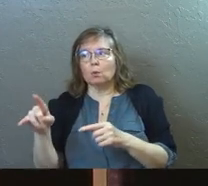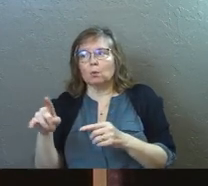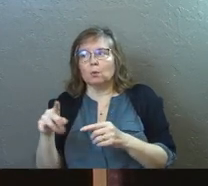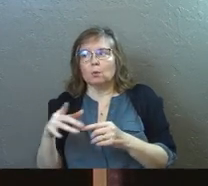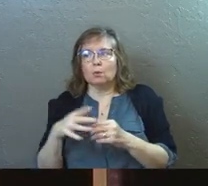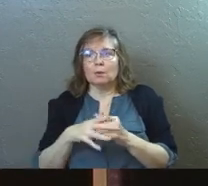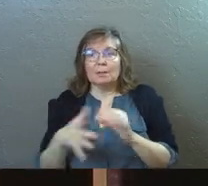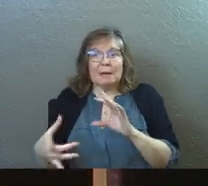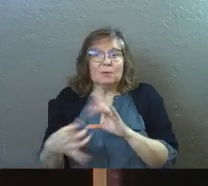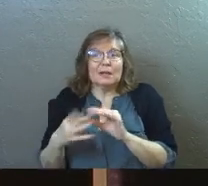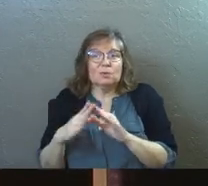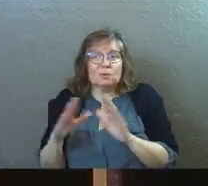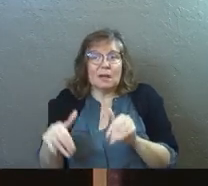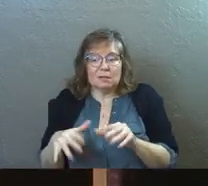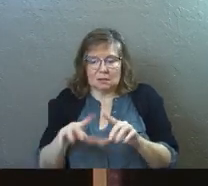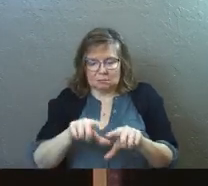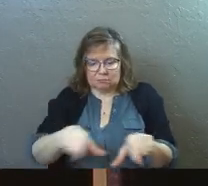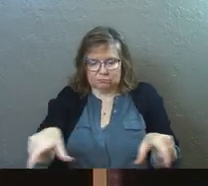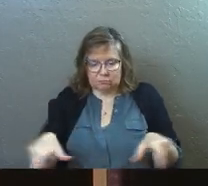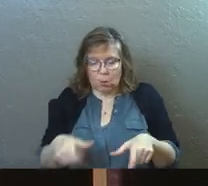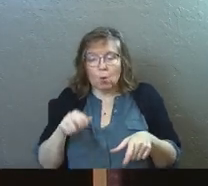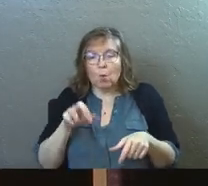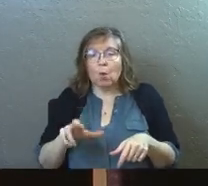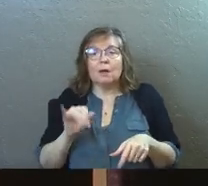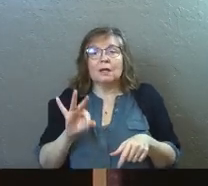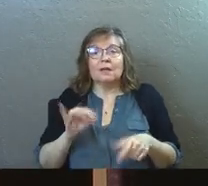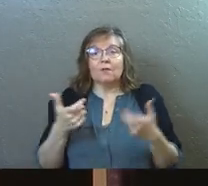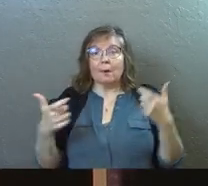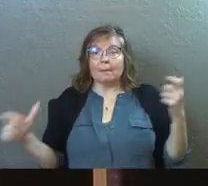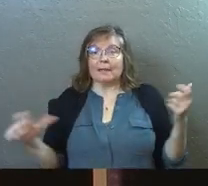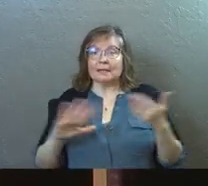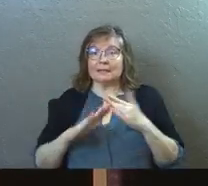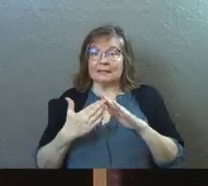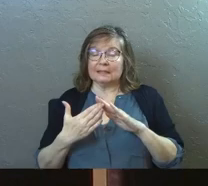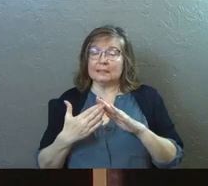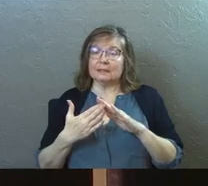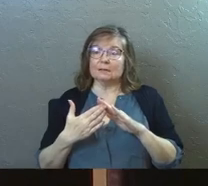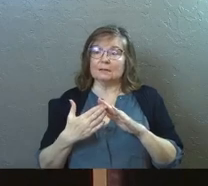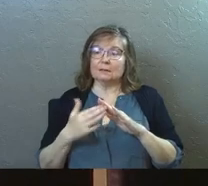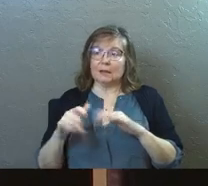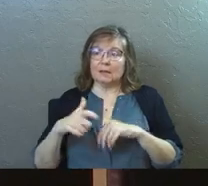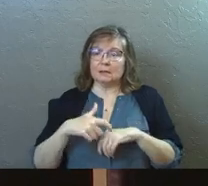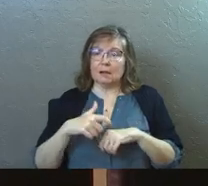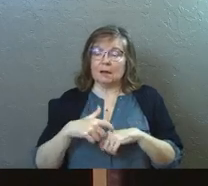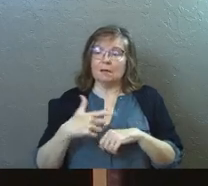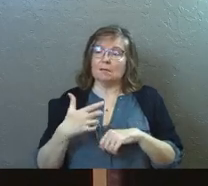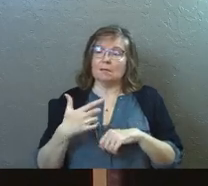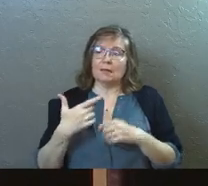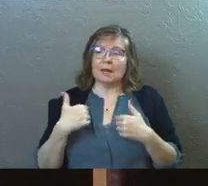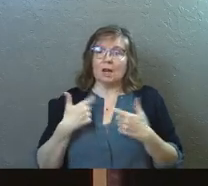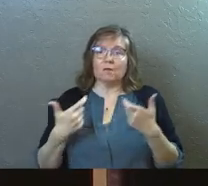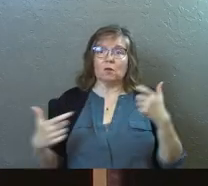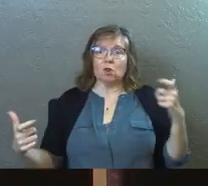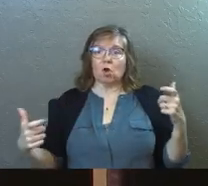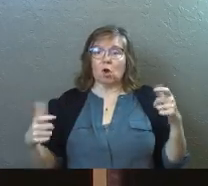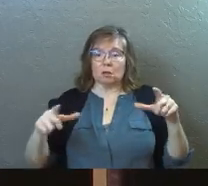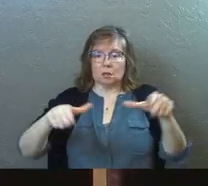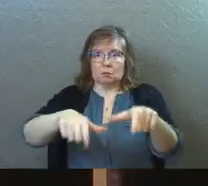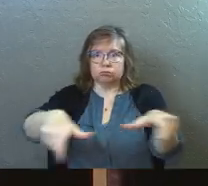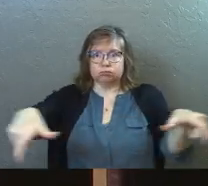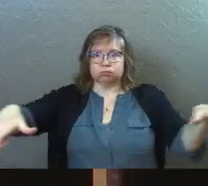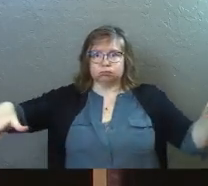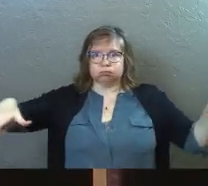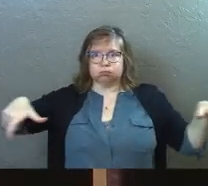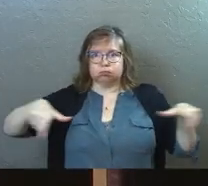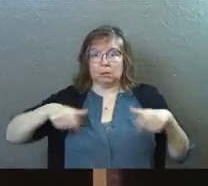this was just attached to his house. Or if you were in a bigger city at that time, they would have larger sheepfolds